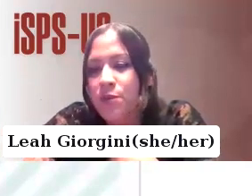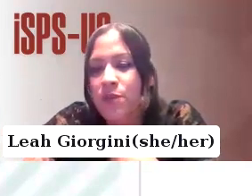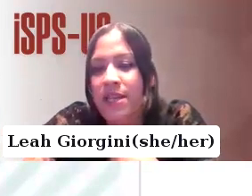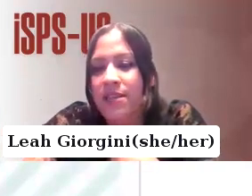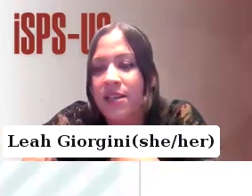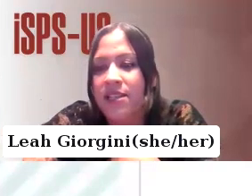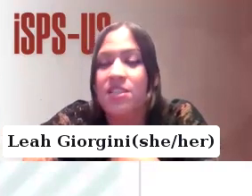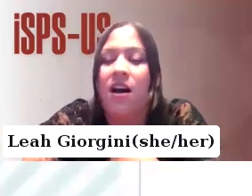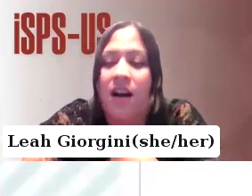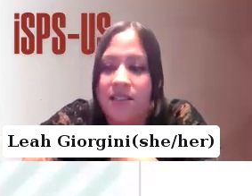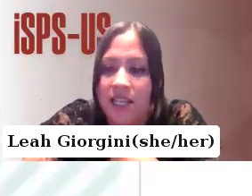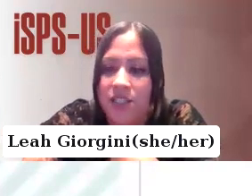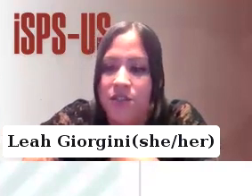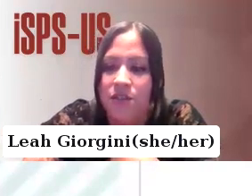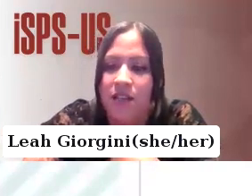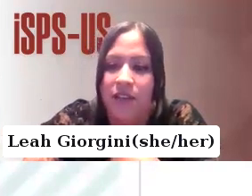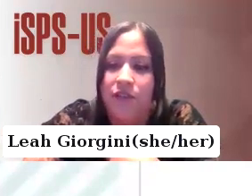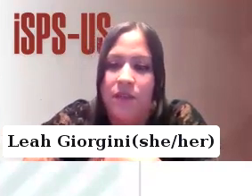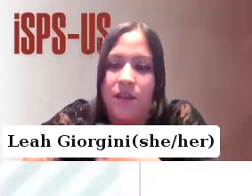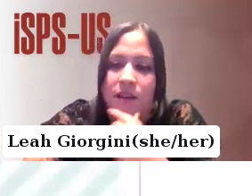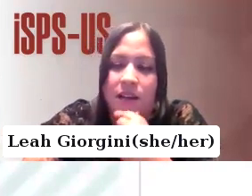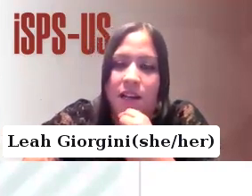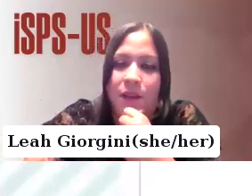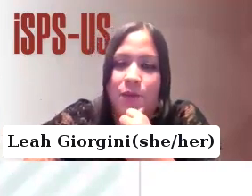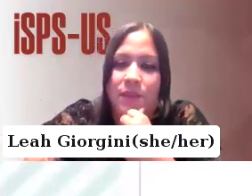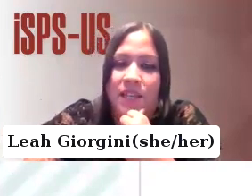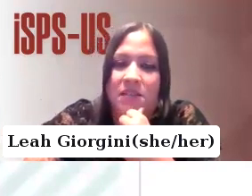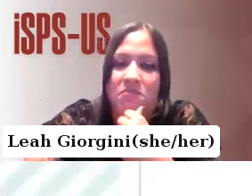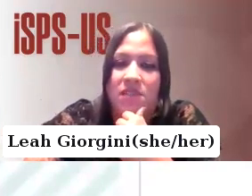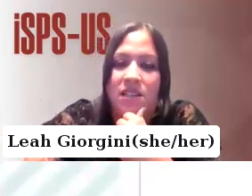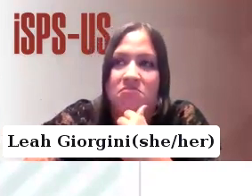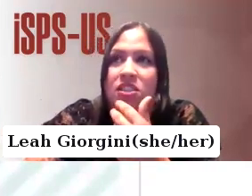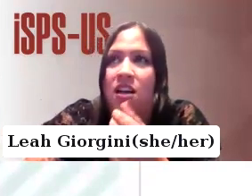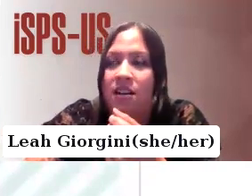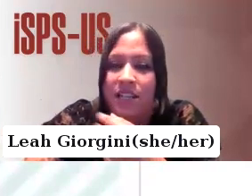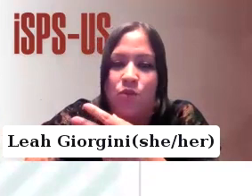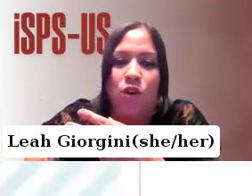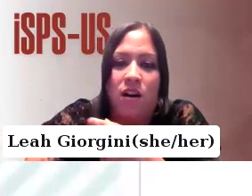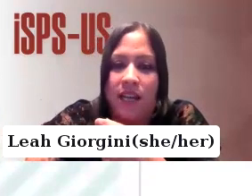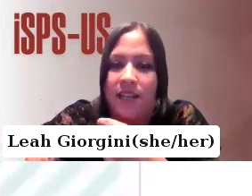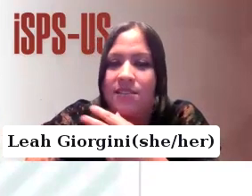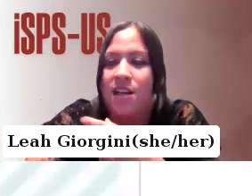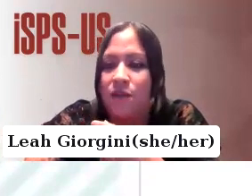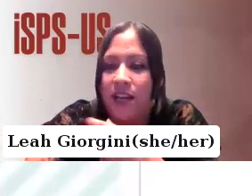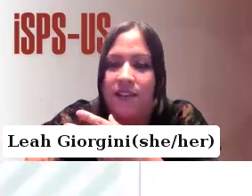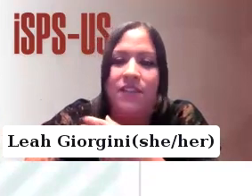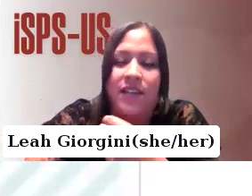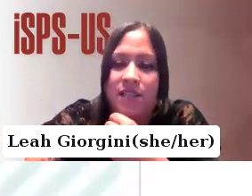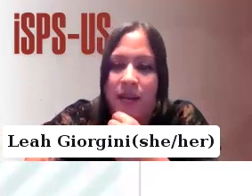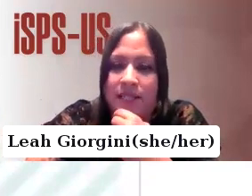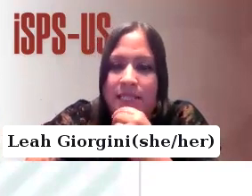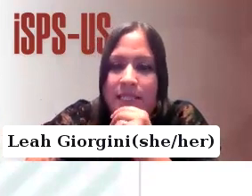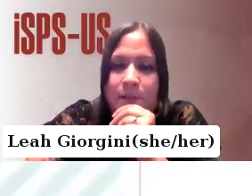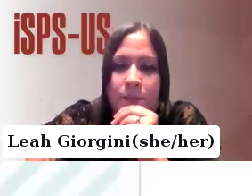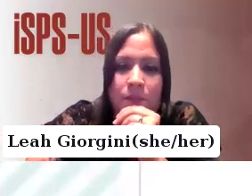activity would be the the tasks that you do in your life um it would be um learning working self-care